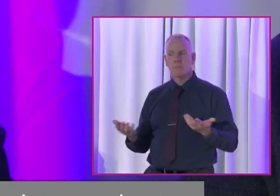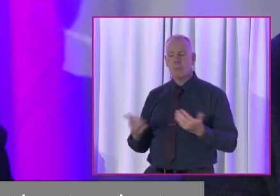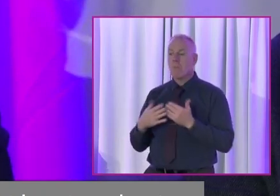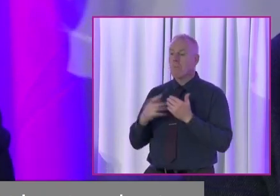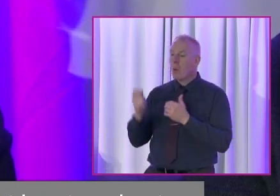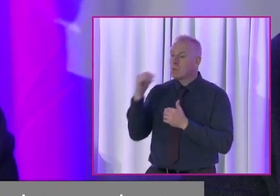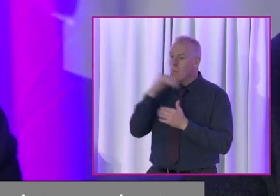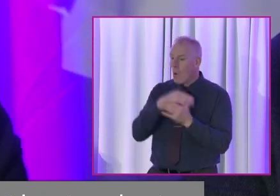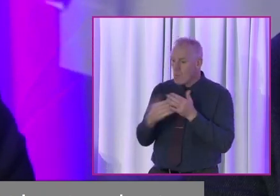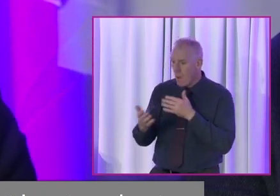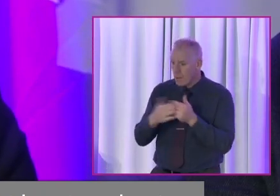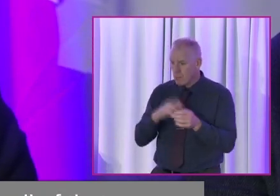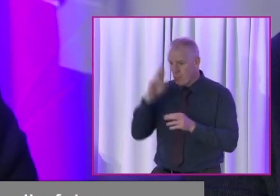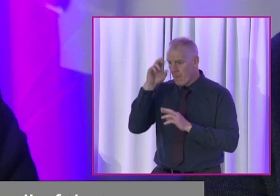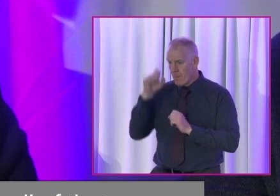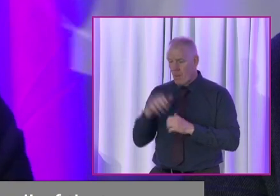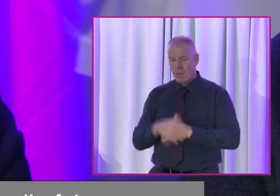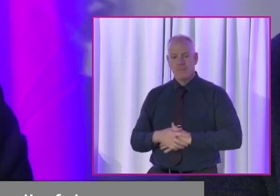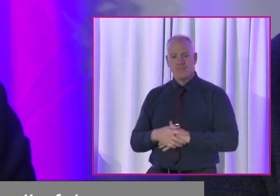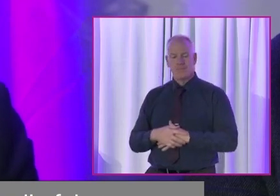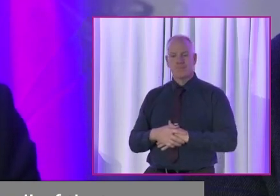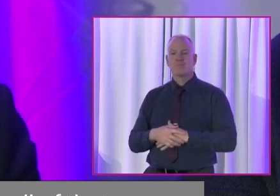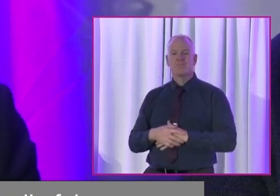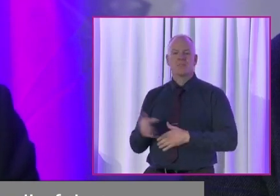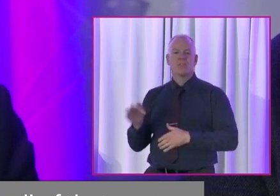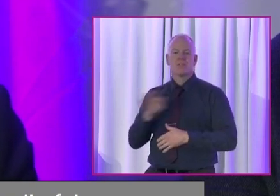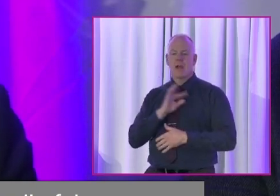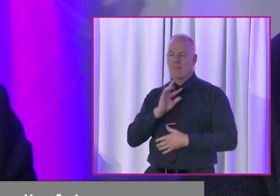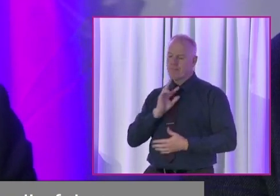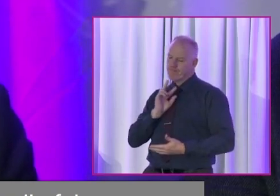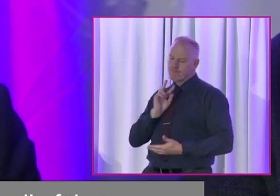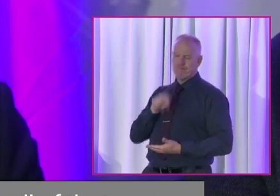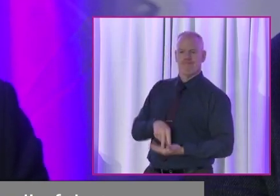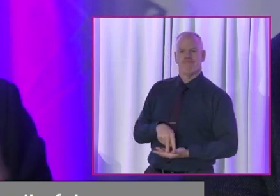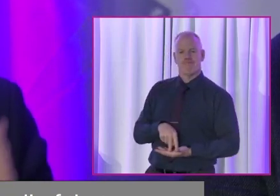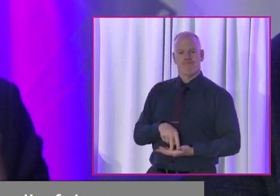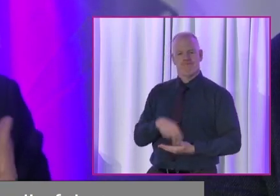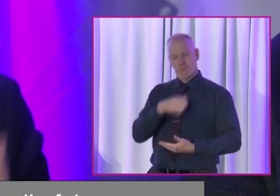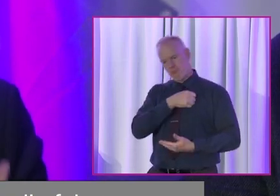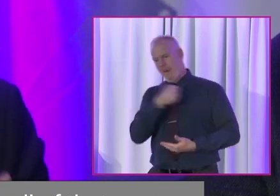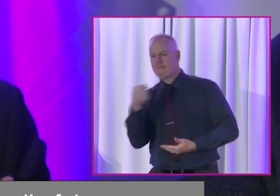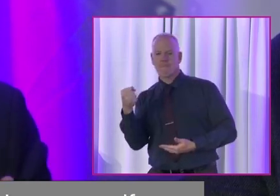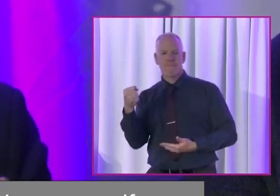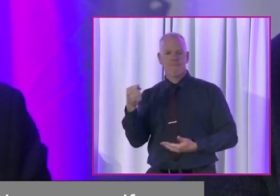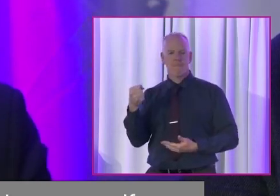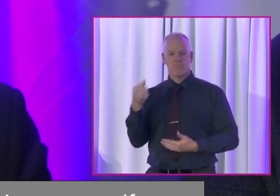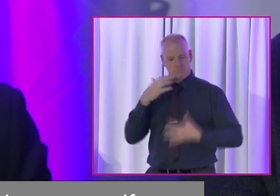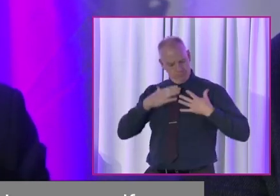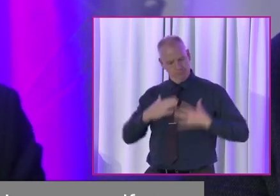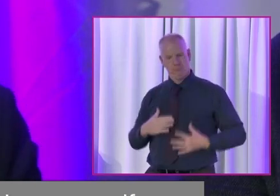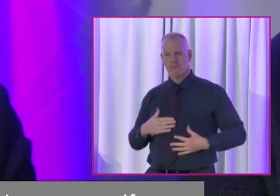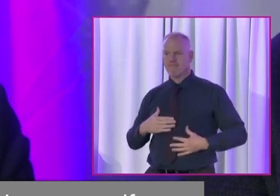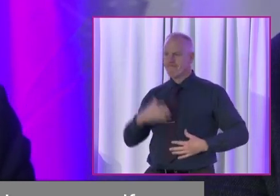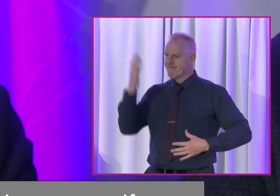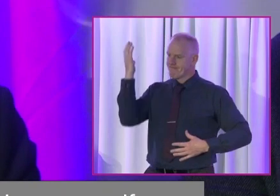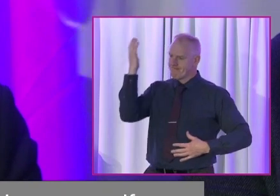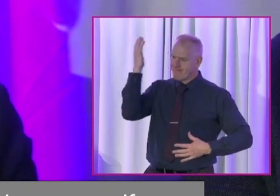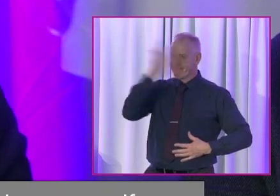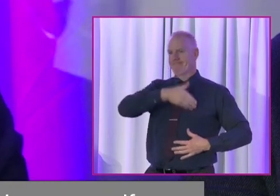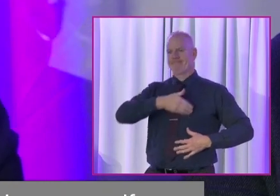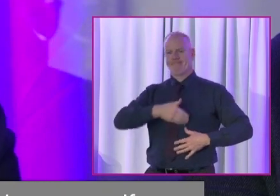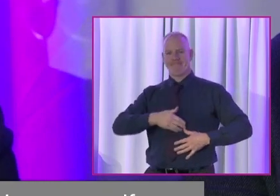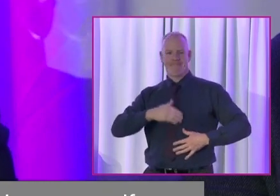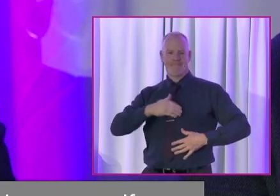most important thing is you drag yourself up, you put your clobber on, put a face on,